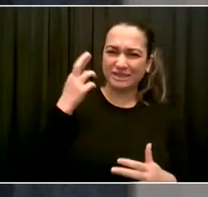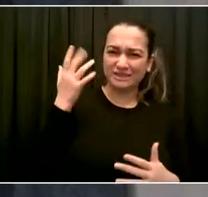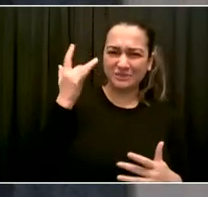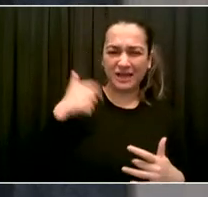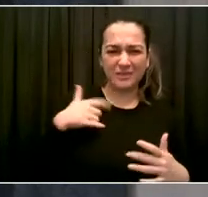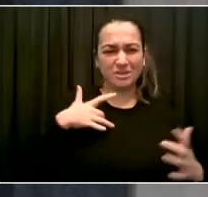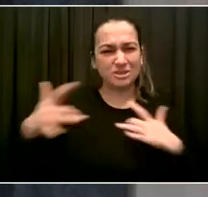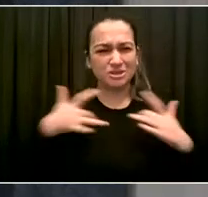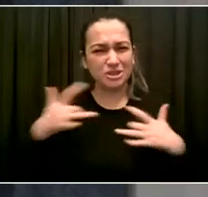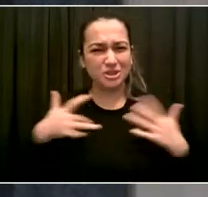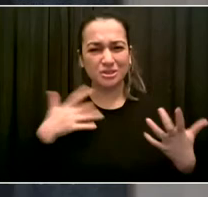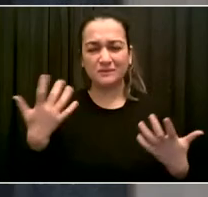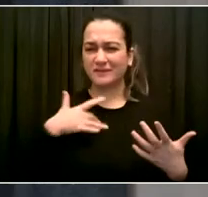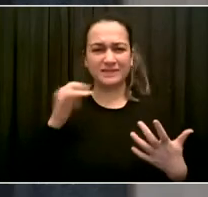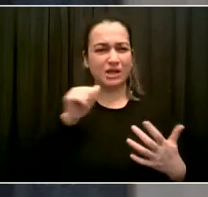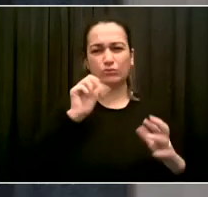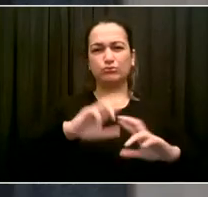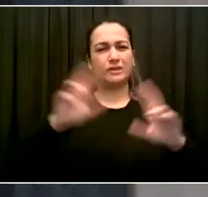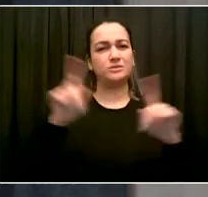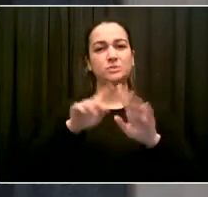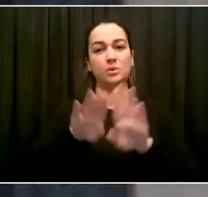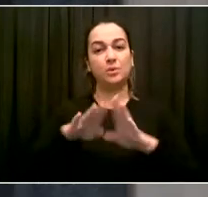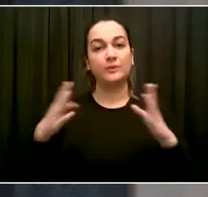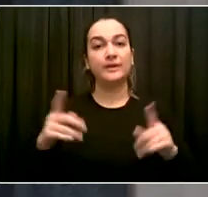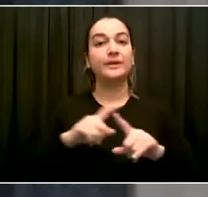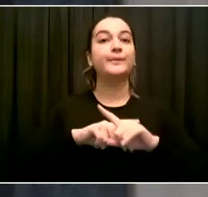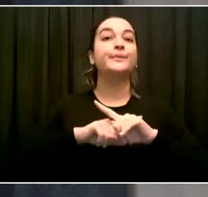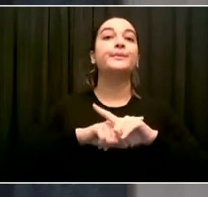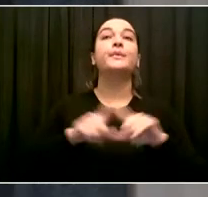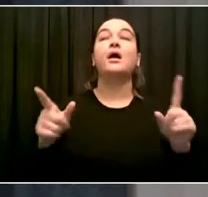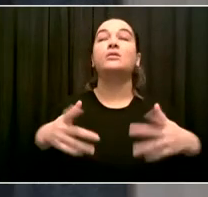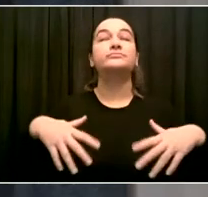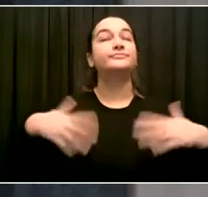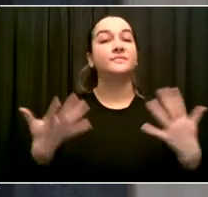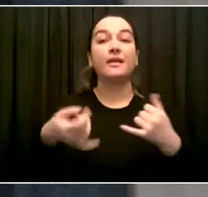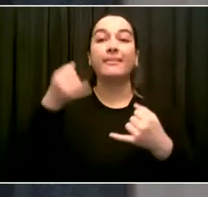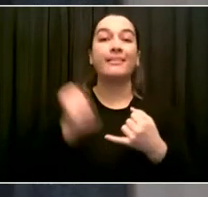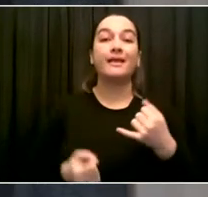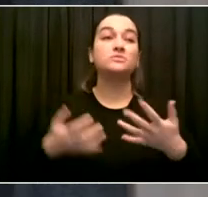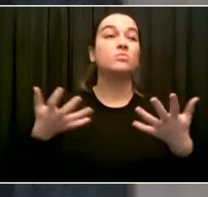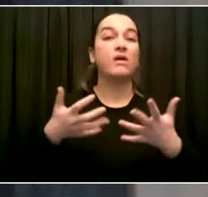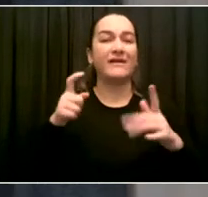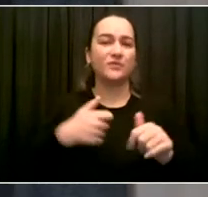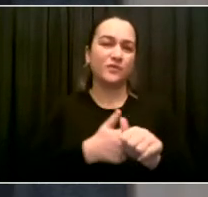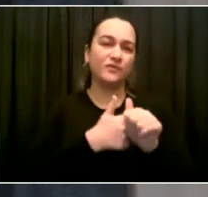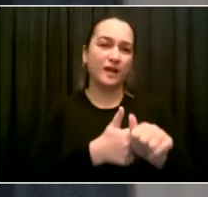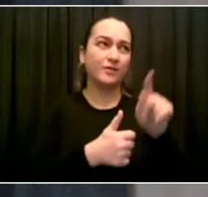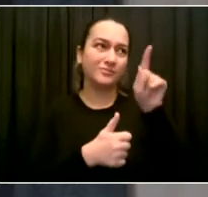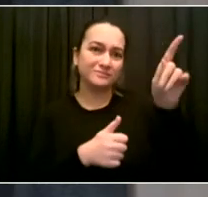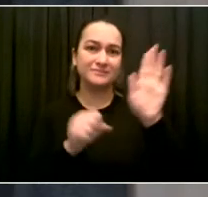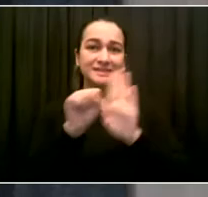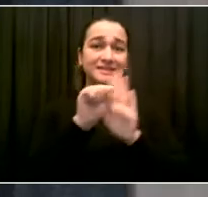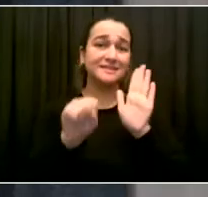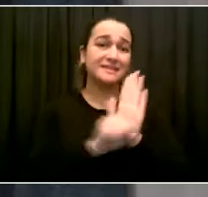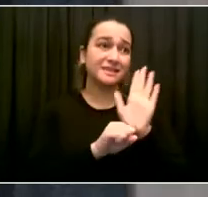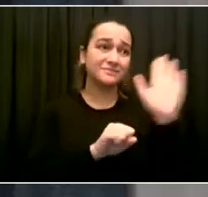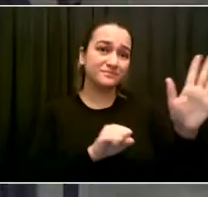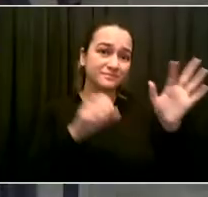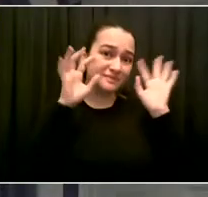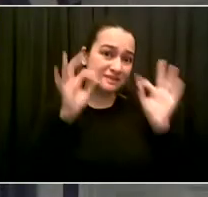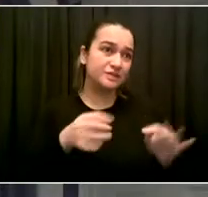safety safeguards to reduce the risk when indoor fitness classes are allowed to resume on Monday.